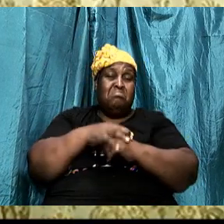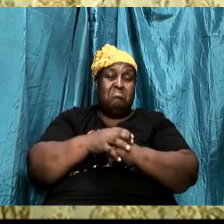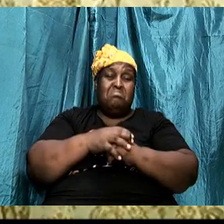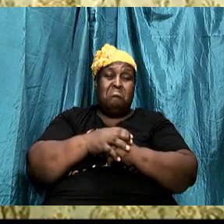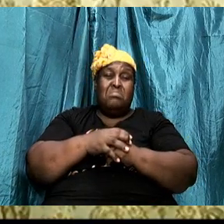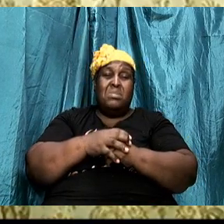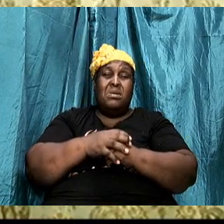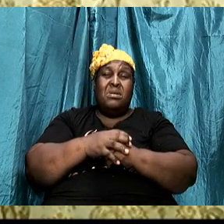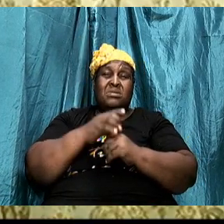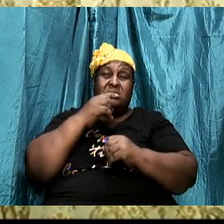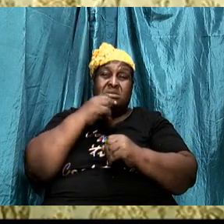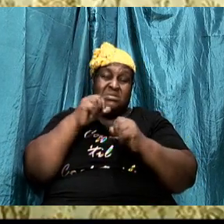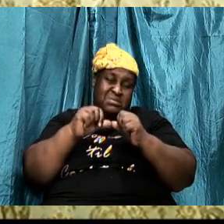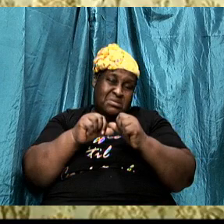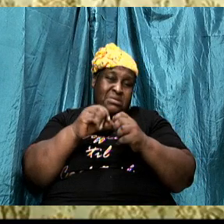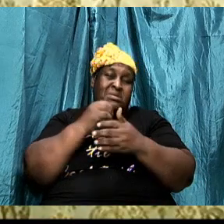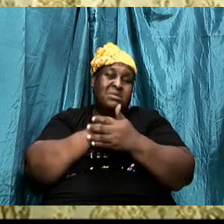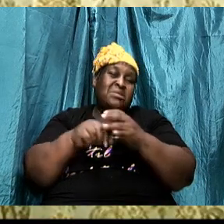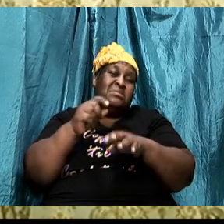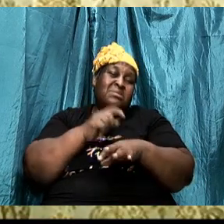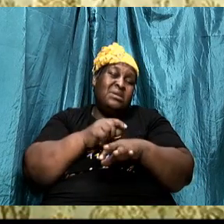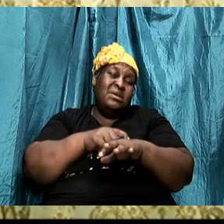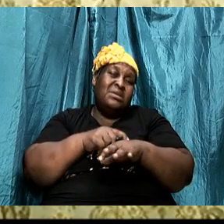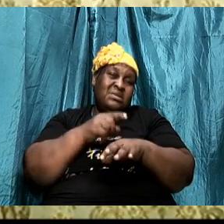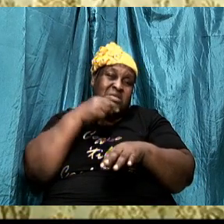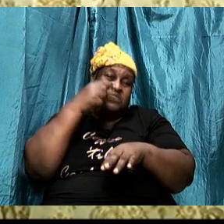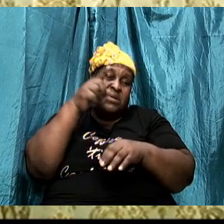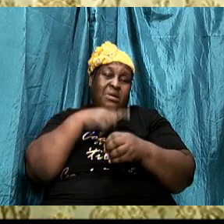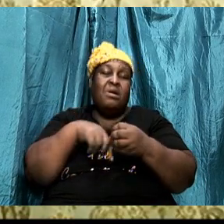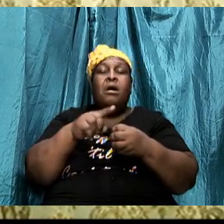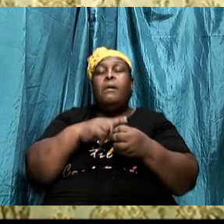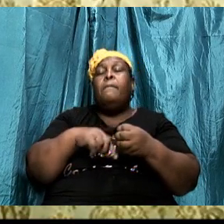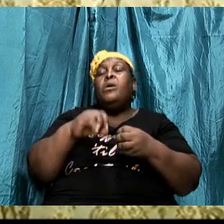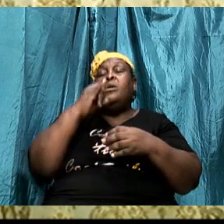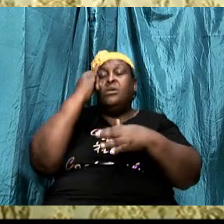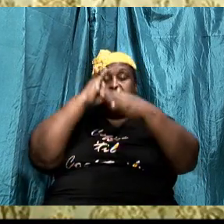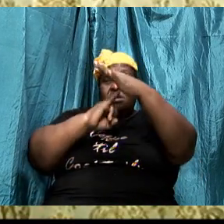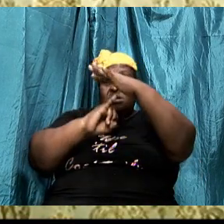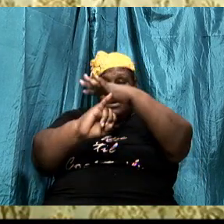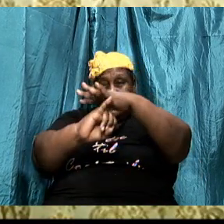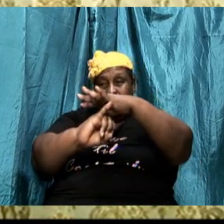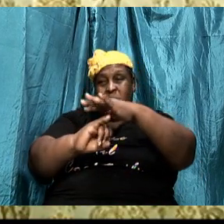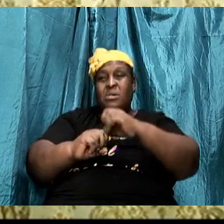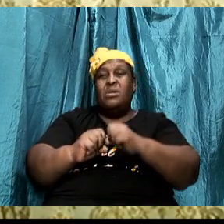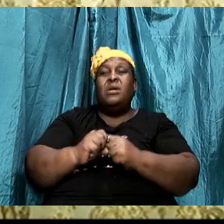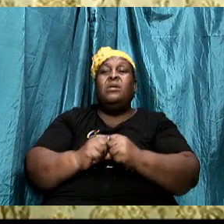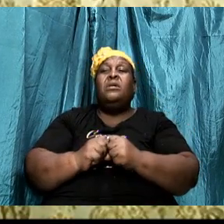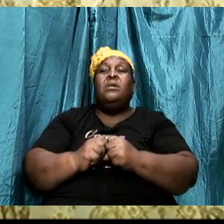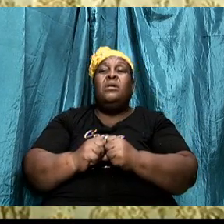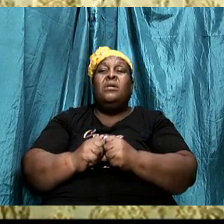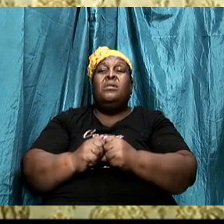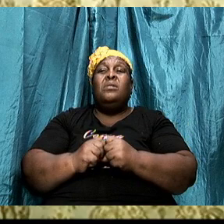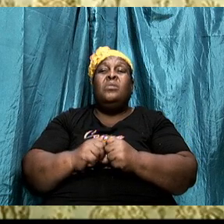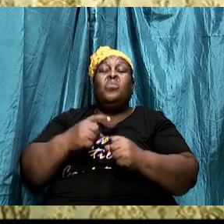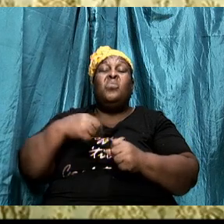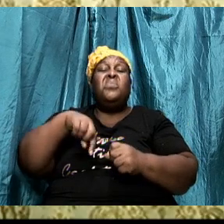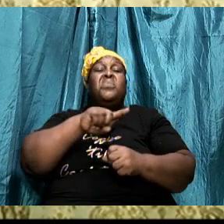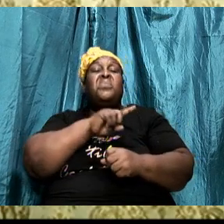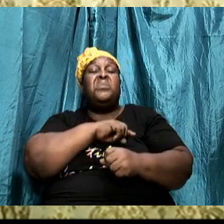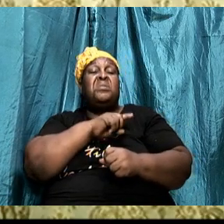last week and we talked about this Jeremiah 9, 23 and 24. According to Jeremiah, Jeremiah, we